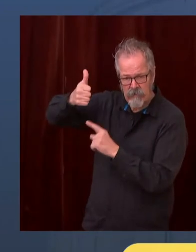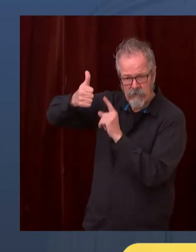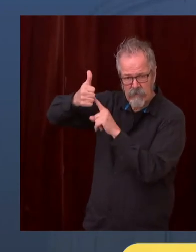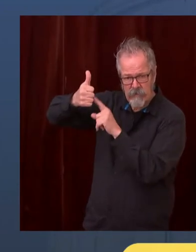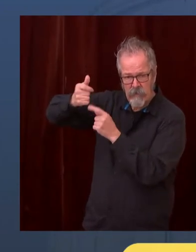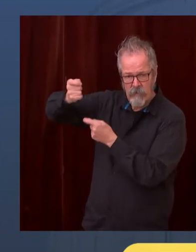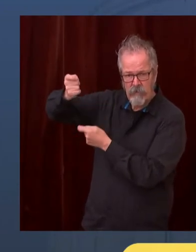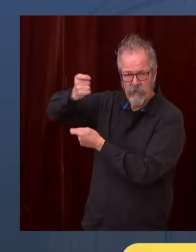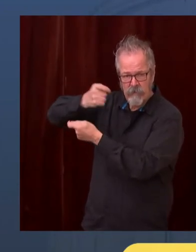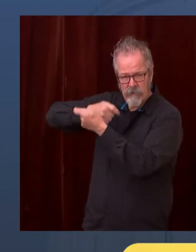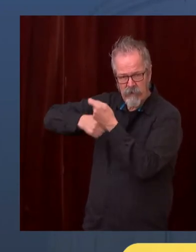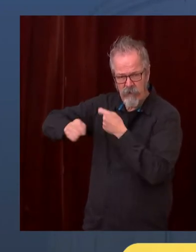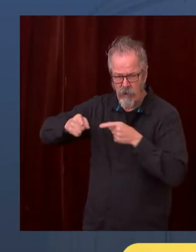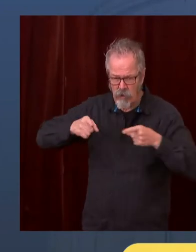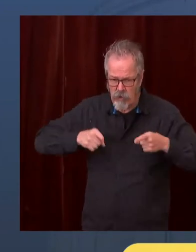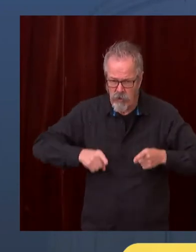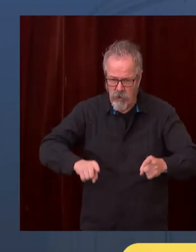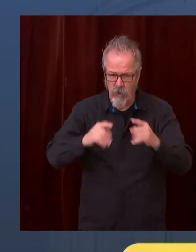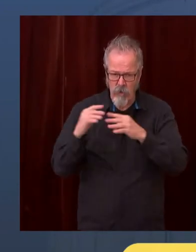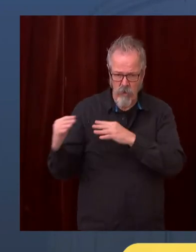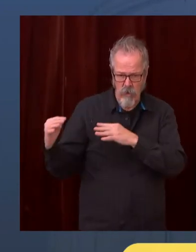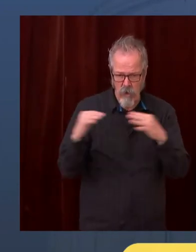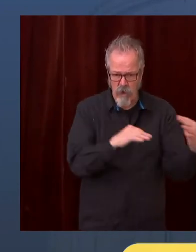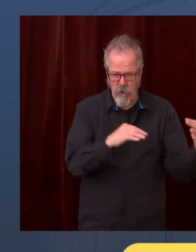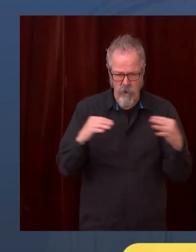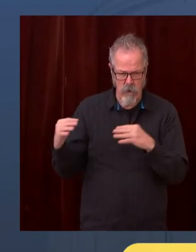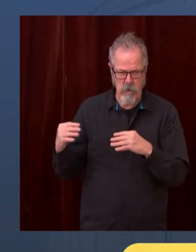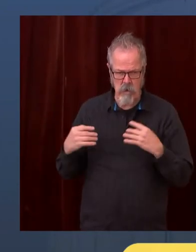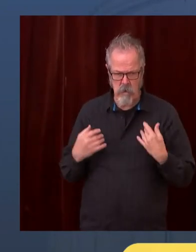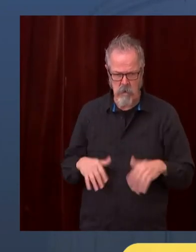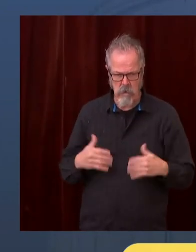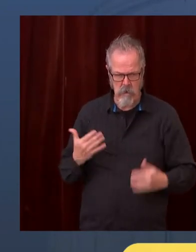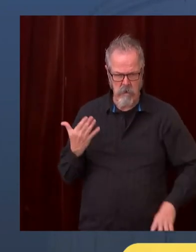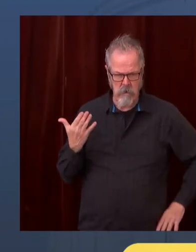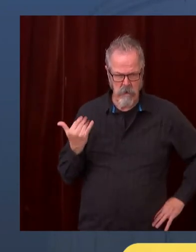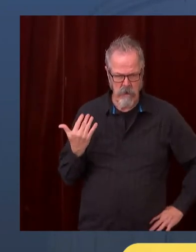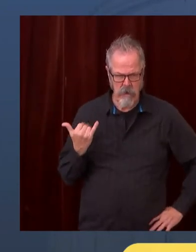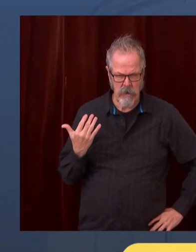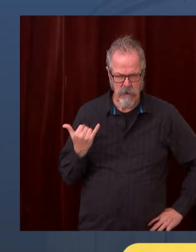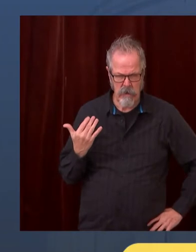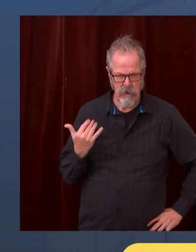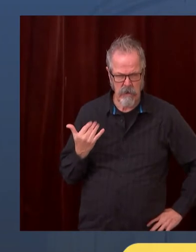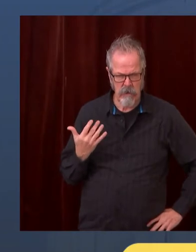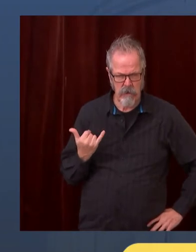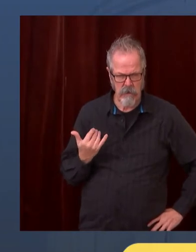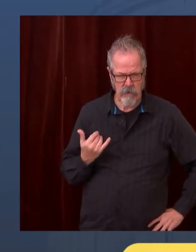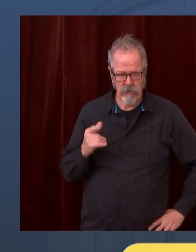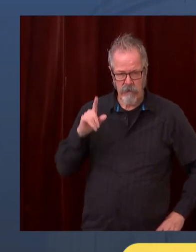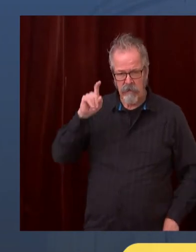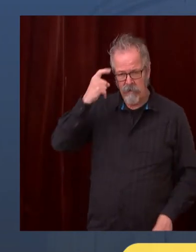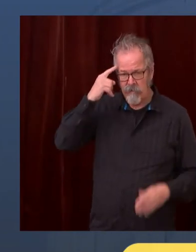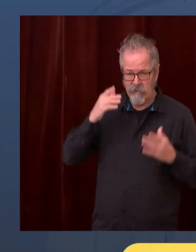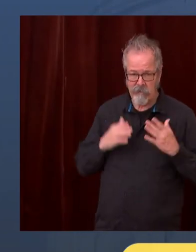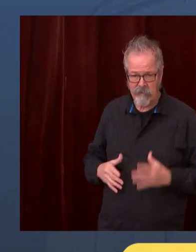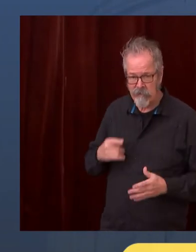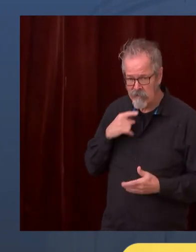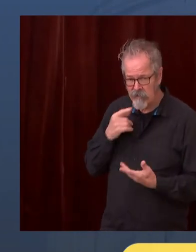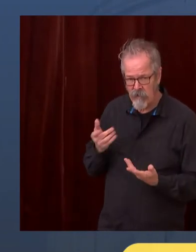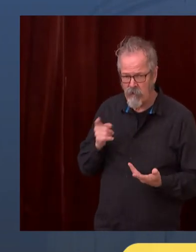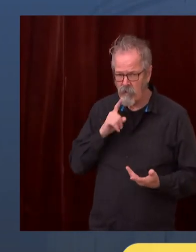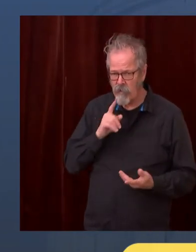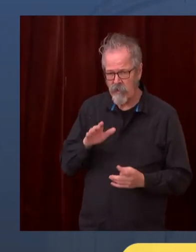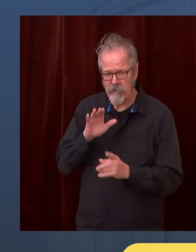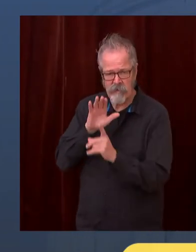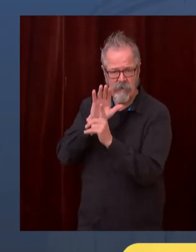to, whatever reason, I'm not making the change. I would like to keep John for the next hundred years. He's done an